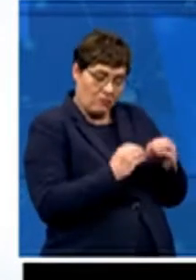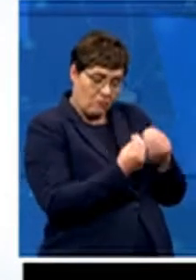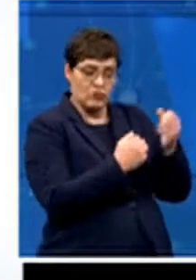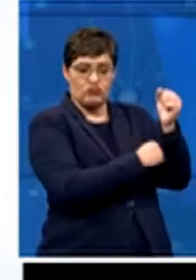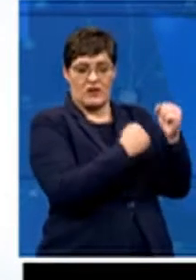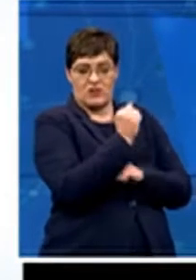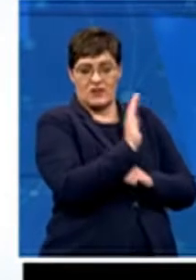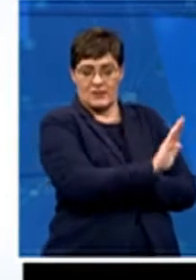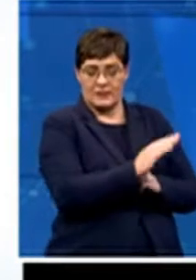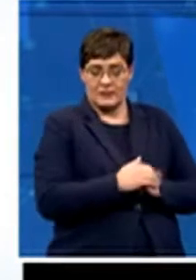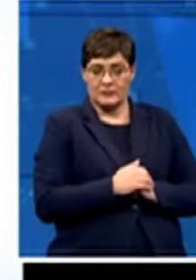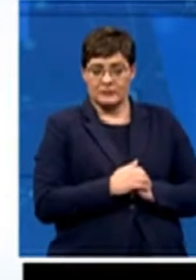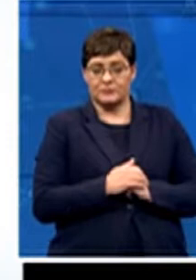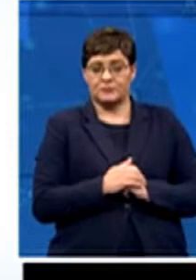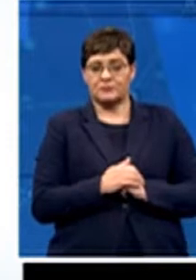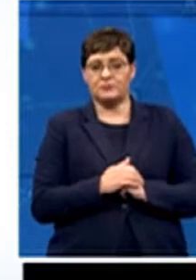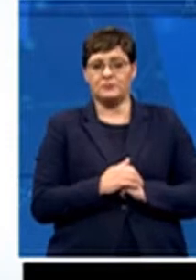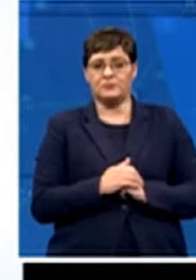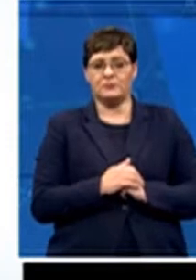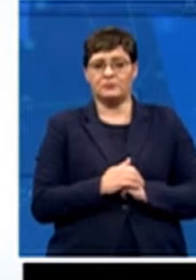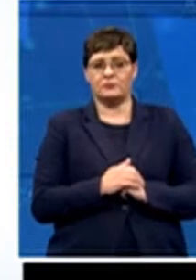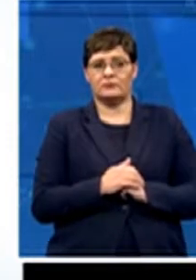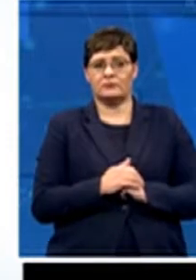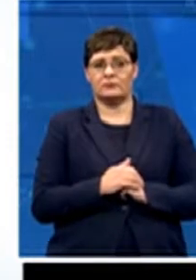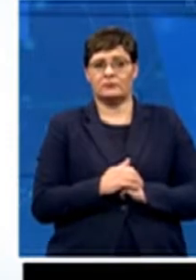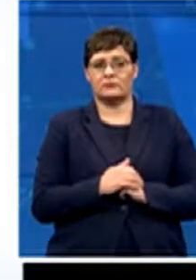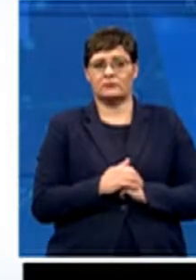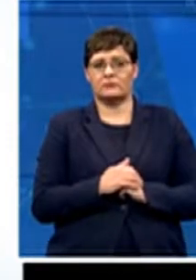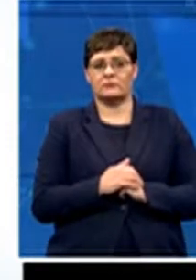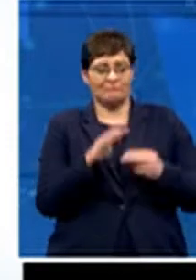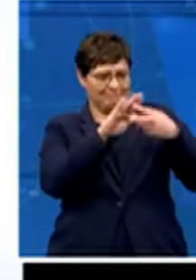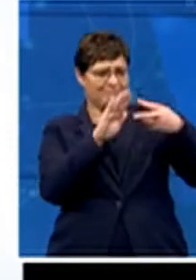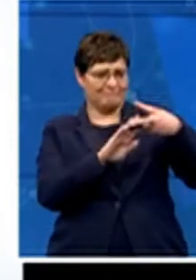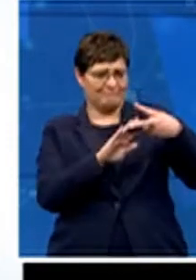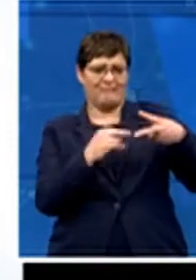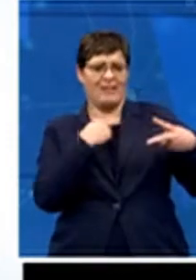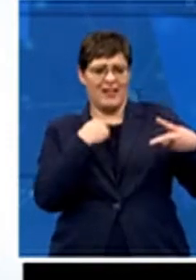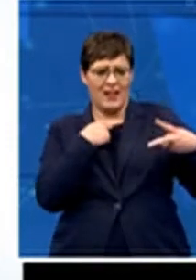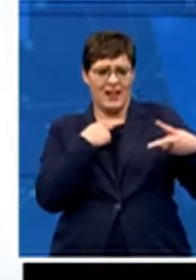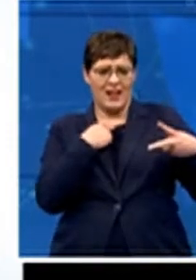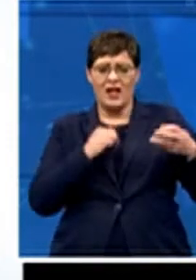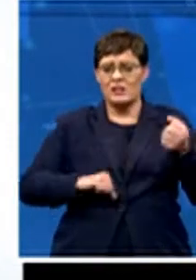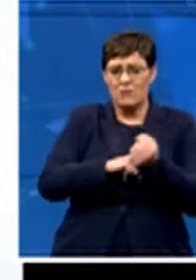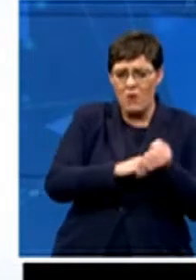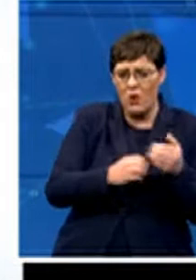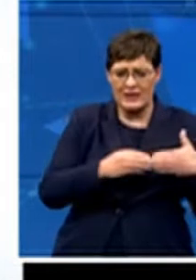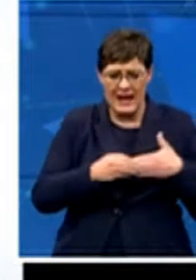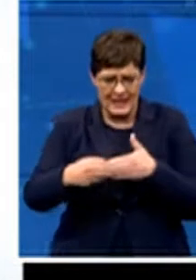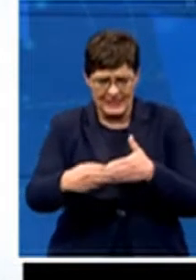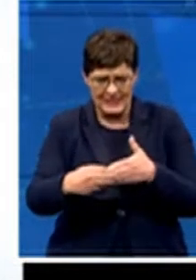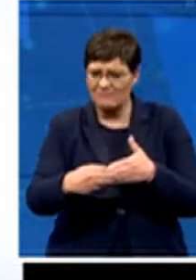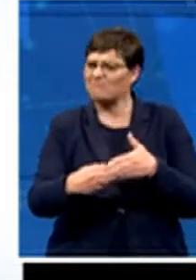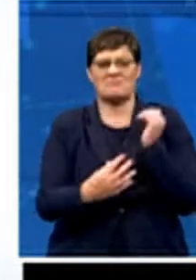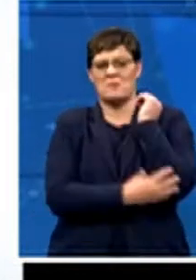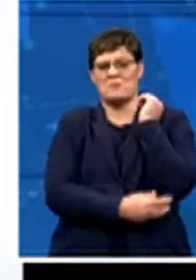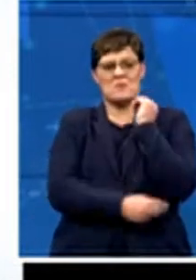This was particularly at two times. The lack of support and guidance was particularly poor, they felt, during the transition from the under